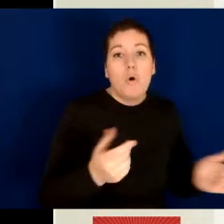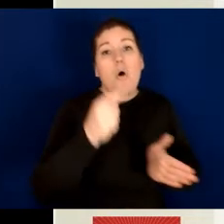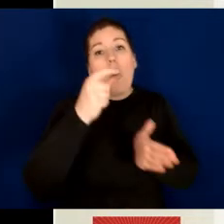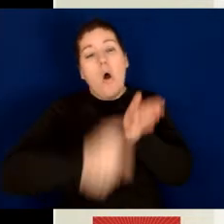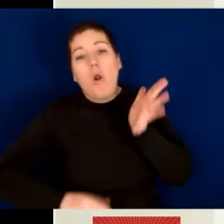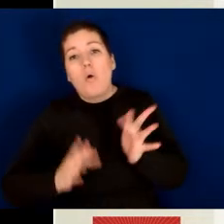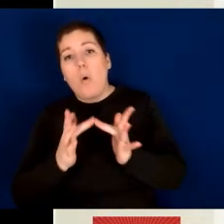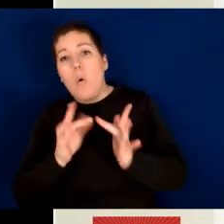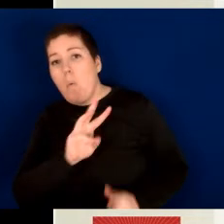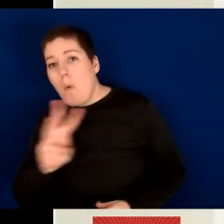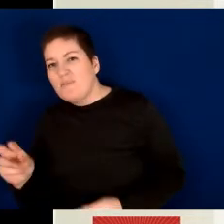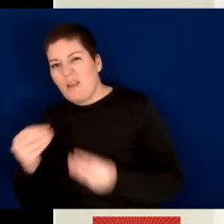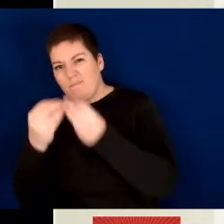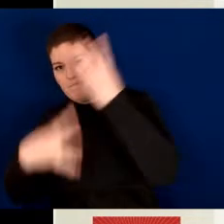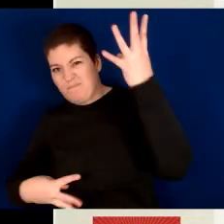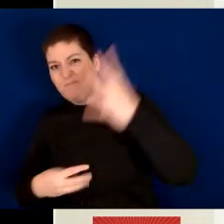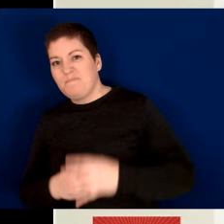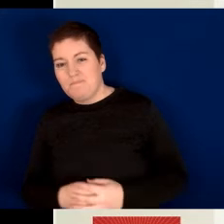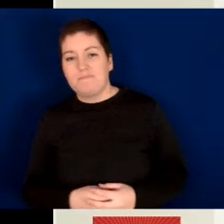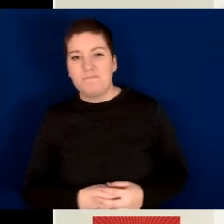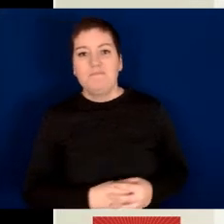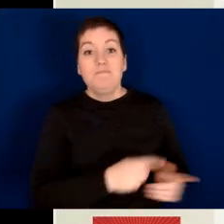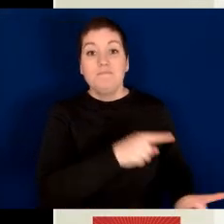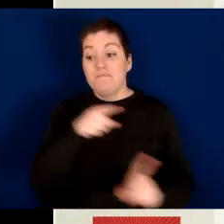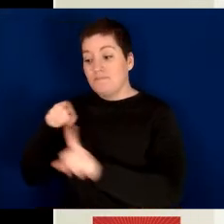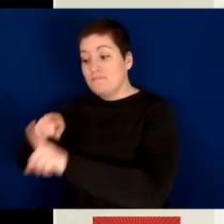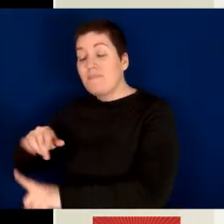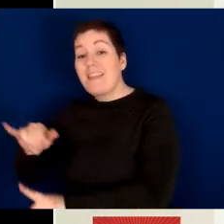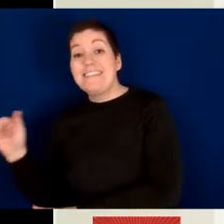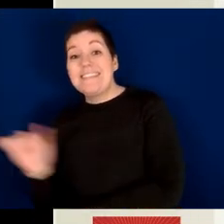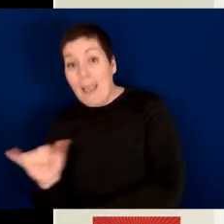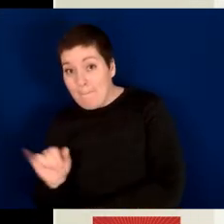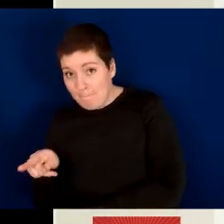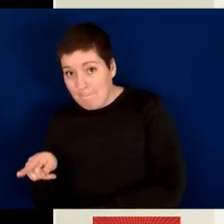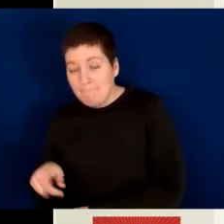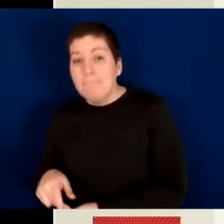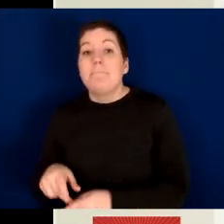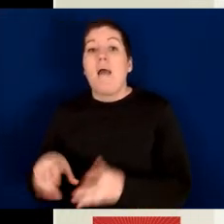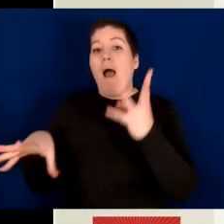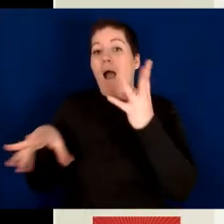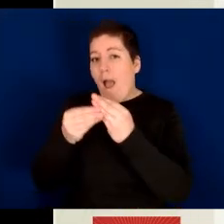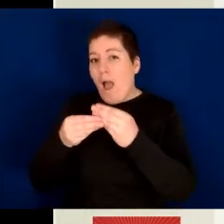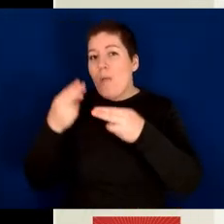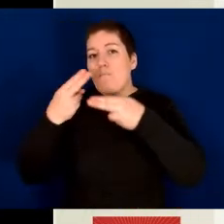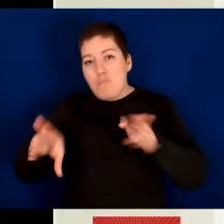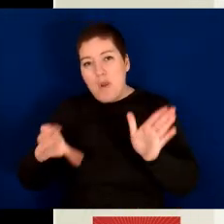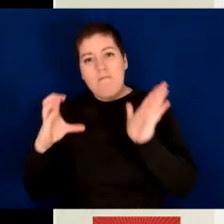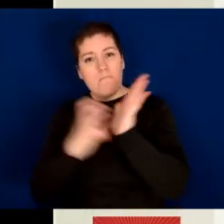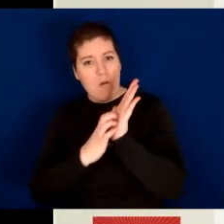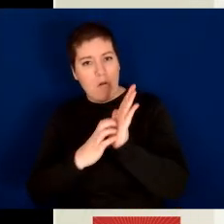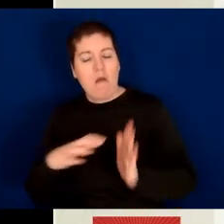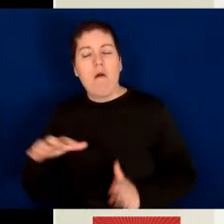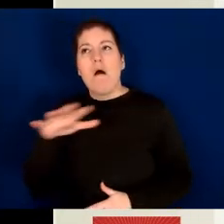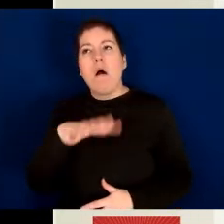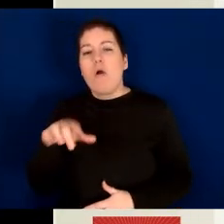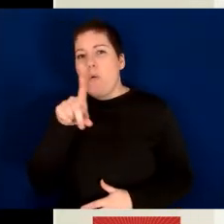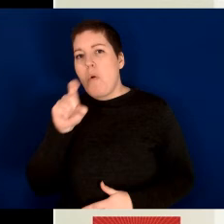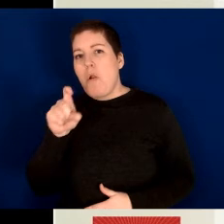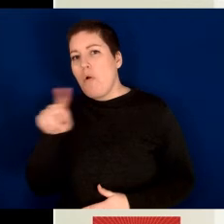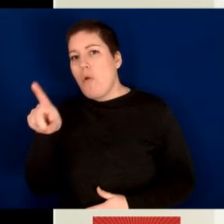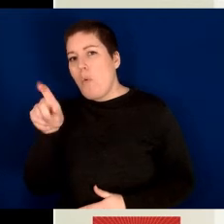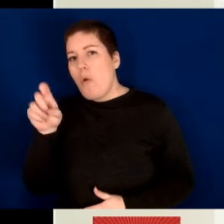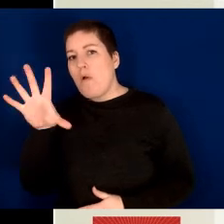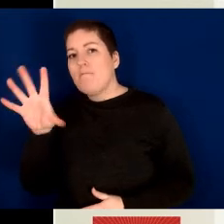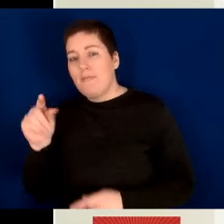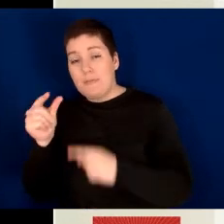In an annotated bibliography, each citation is followed by a brief summary of the material, typically